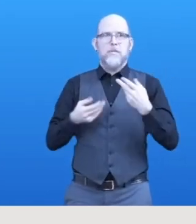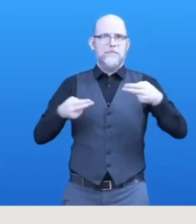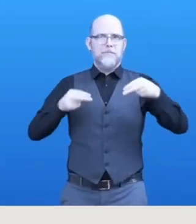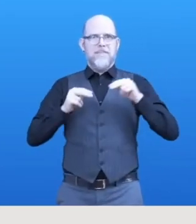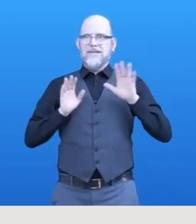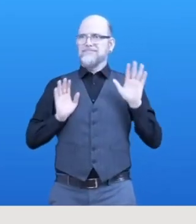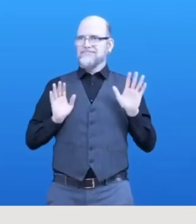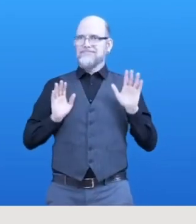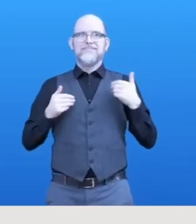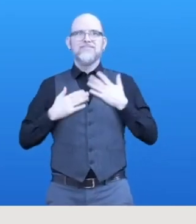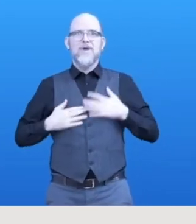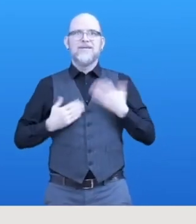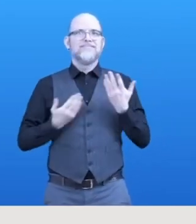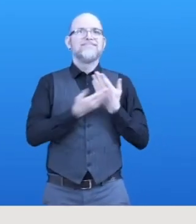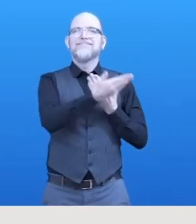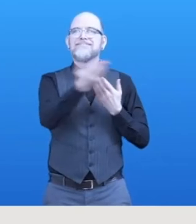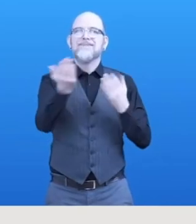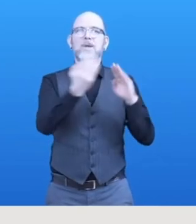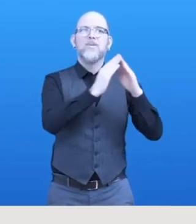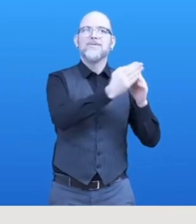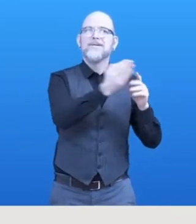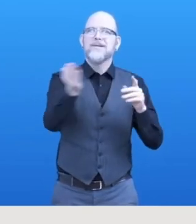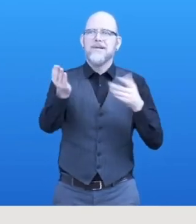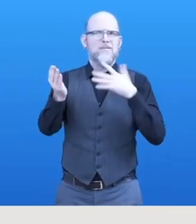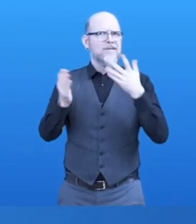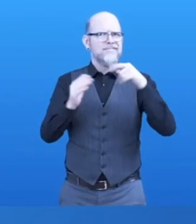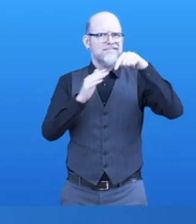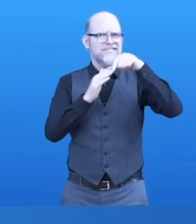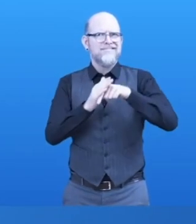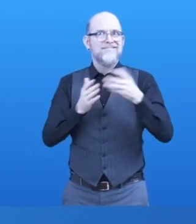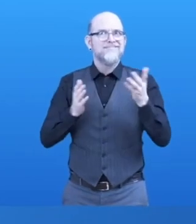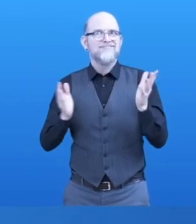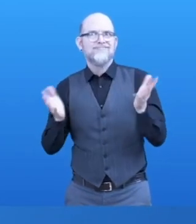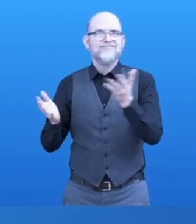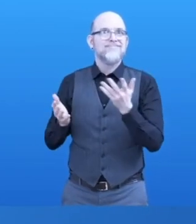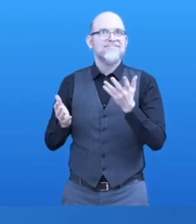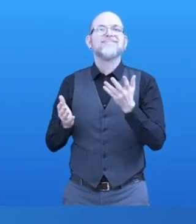community, what is our community about? The Serial Project community